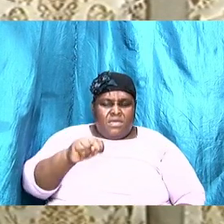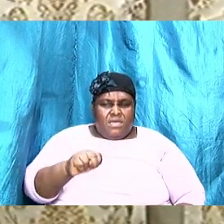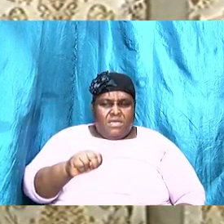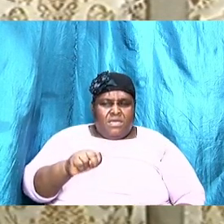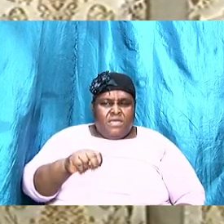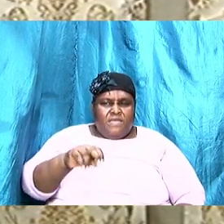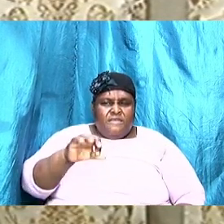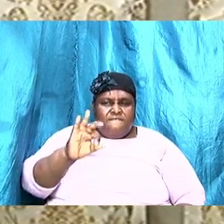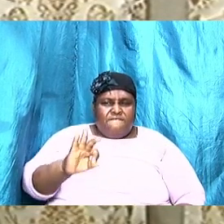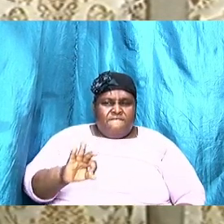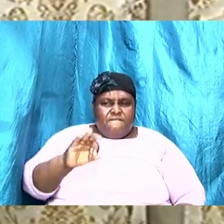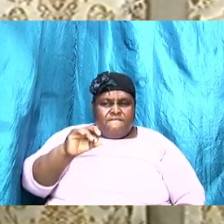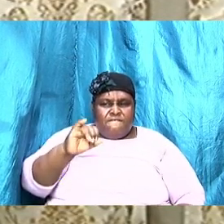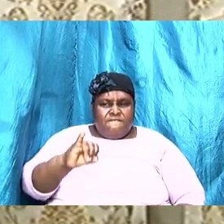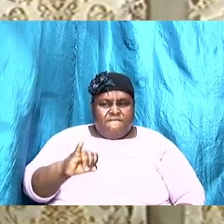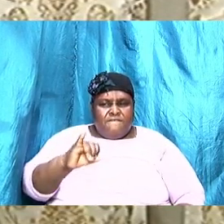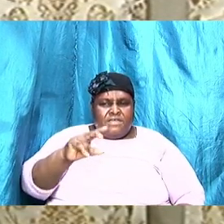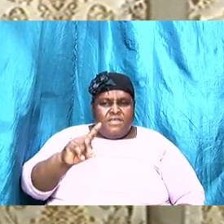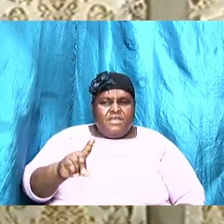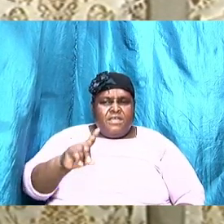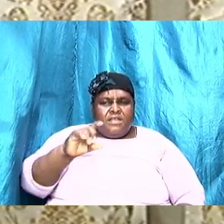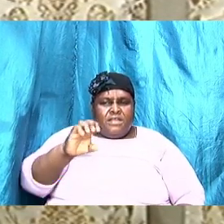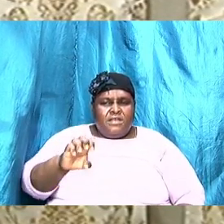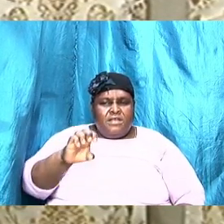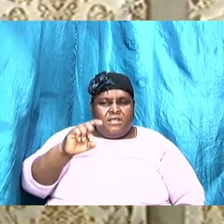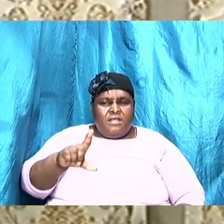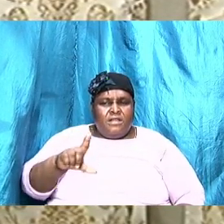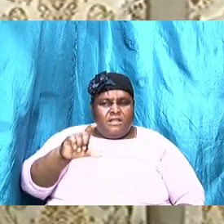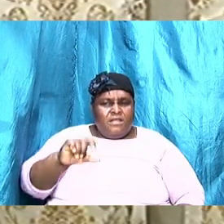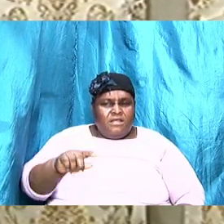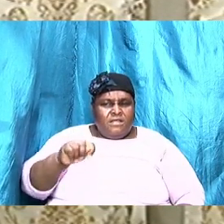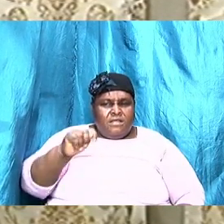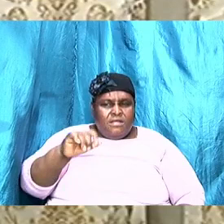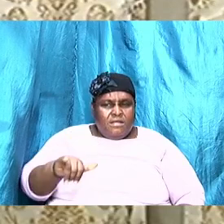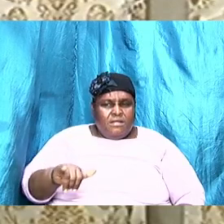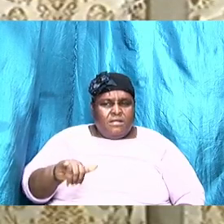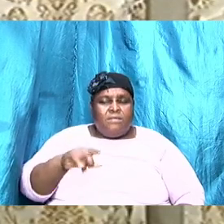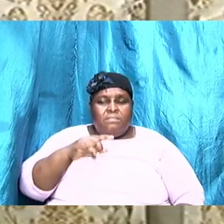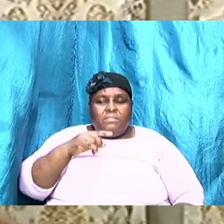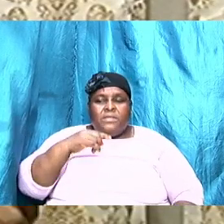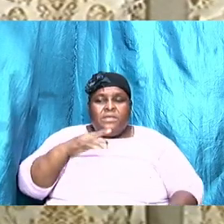and the bible spoke about that so we can easily understand that